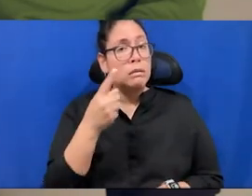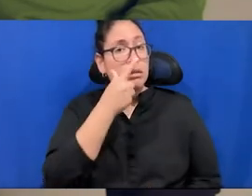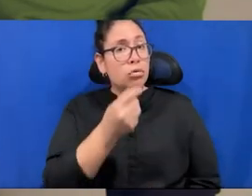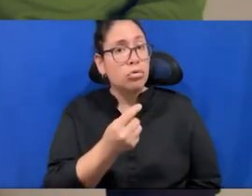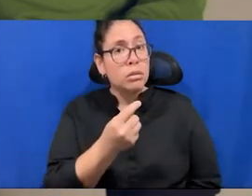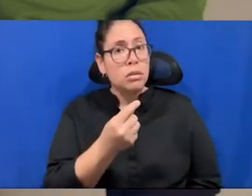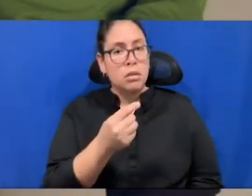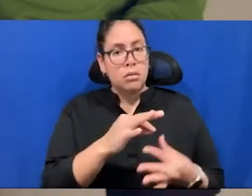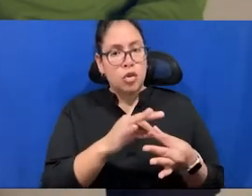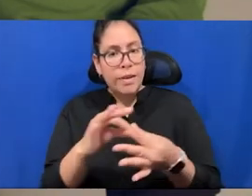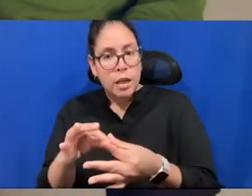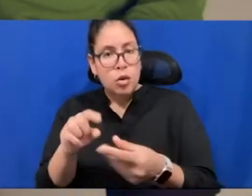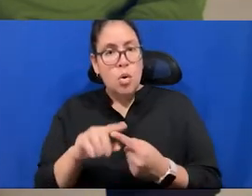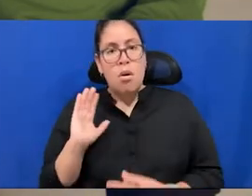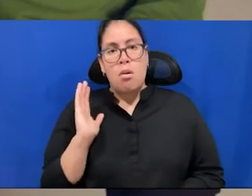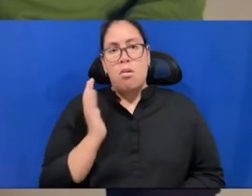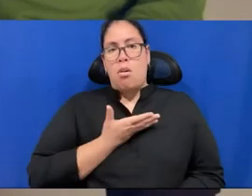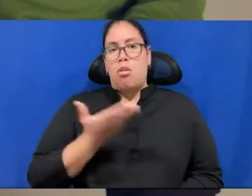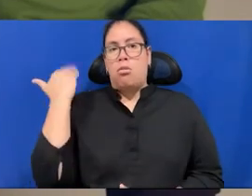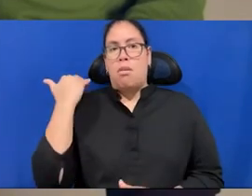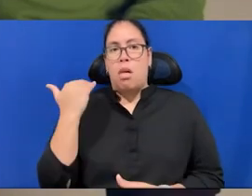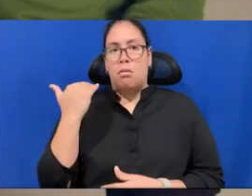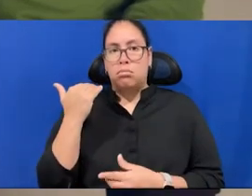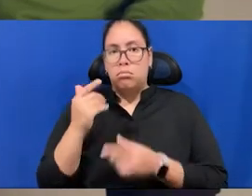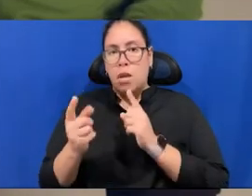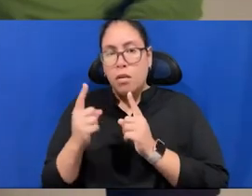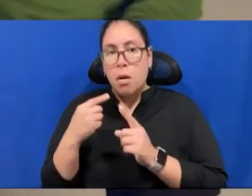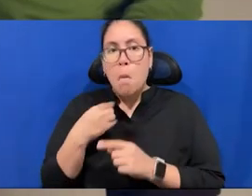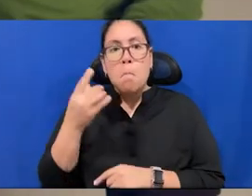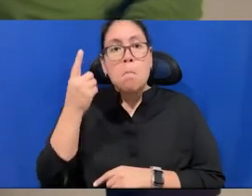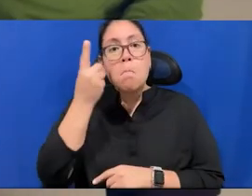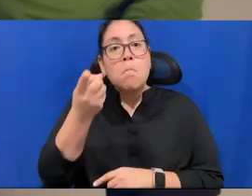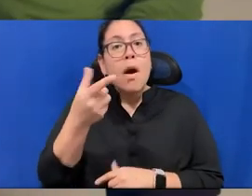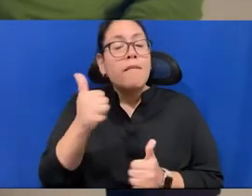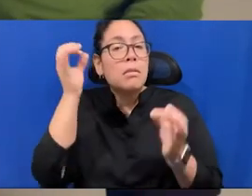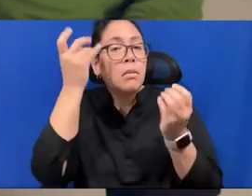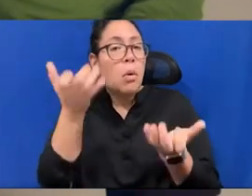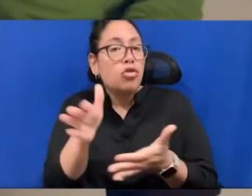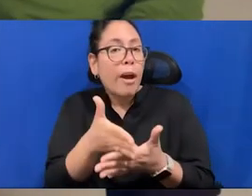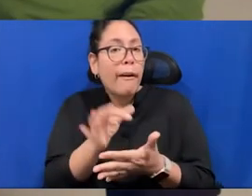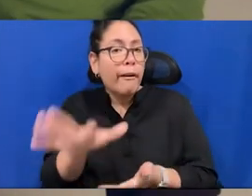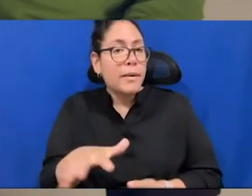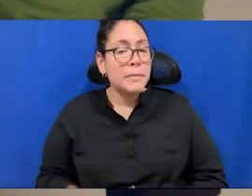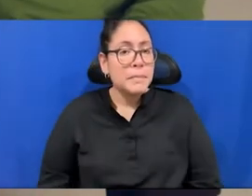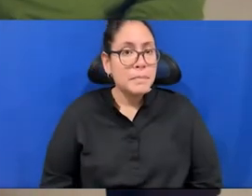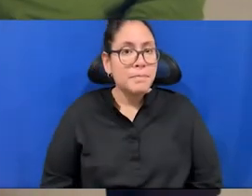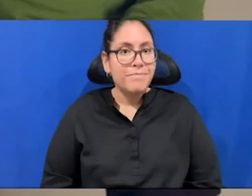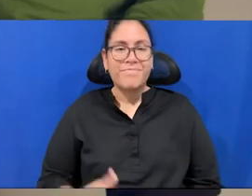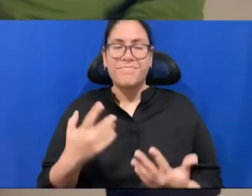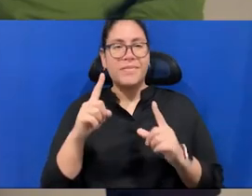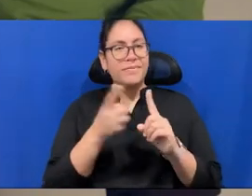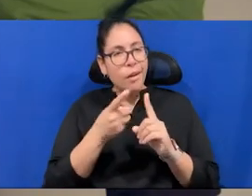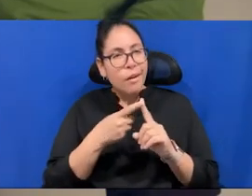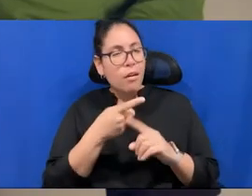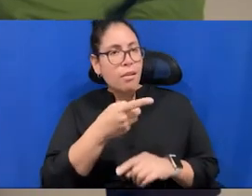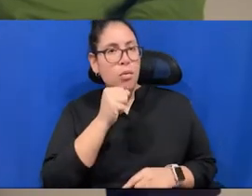last conversation. So I don't know if you want to share a little bit around that. I think so. First, they don't talk about natural resources, right? They